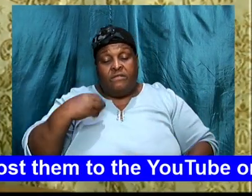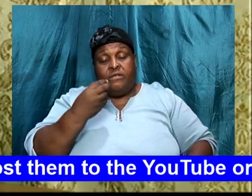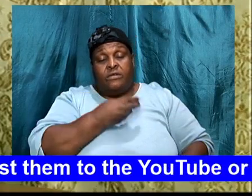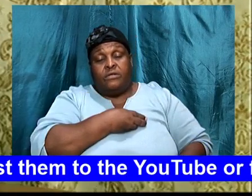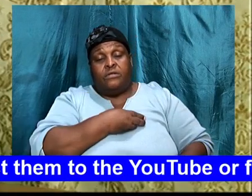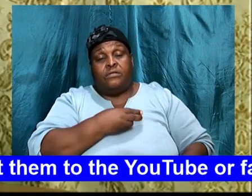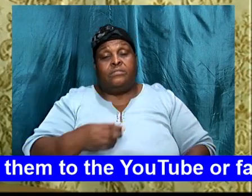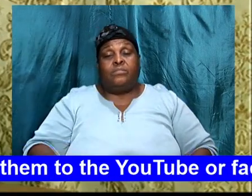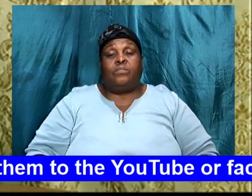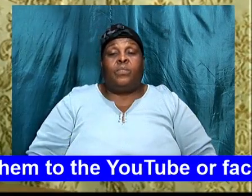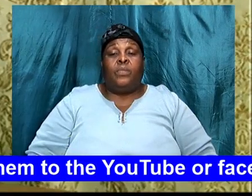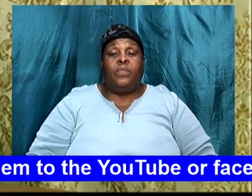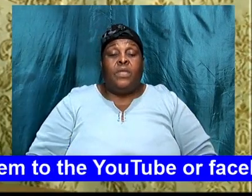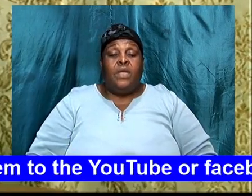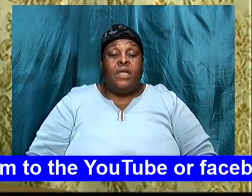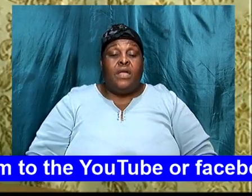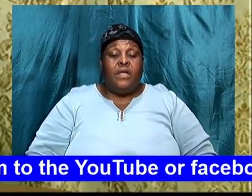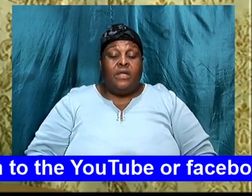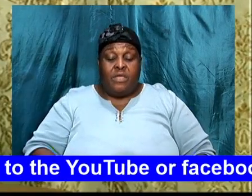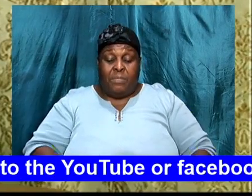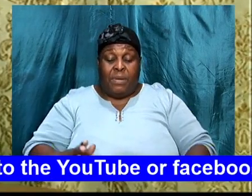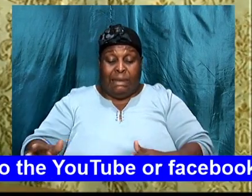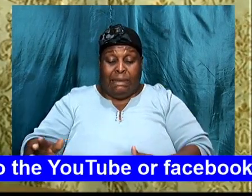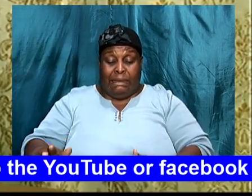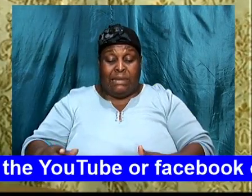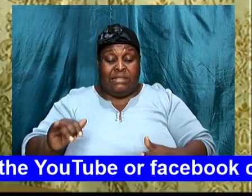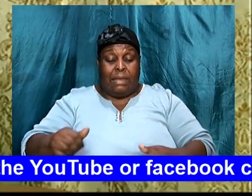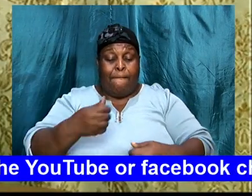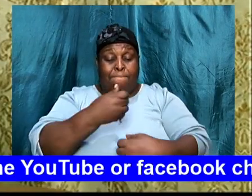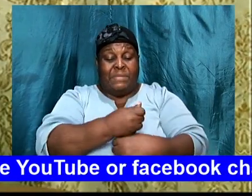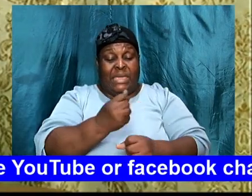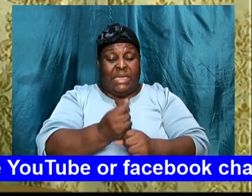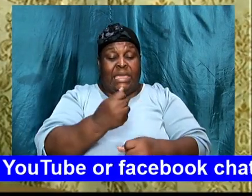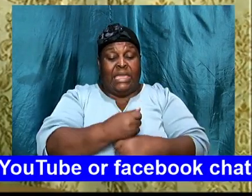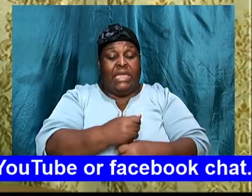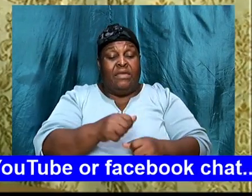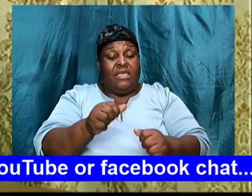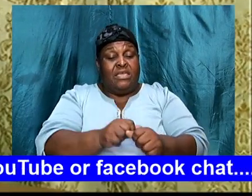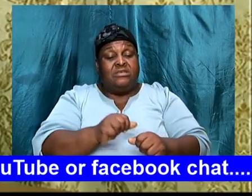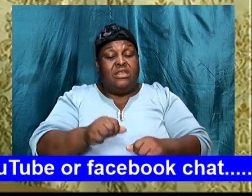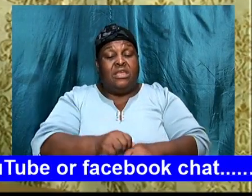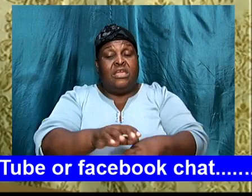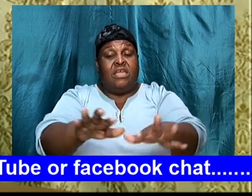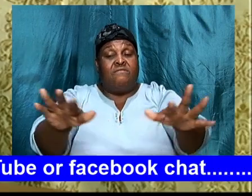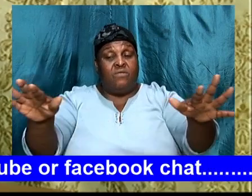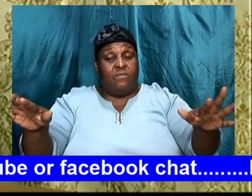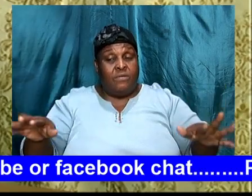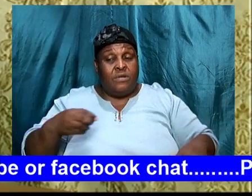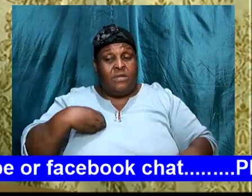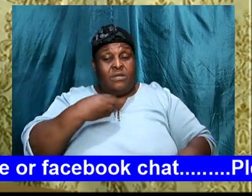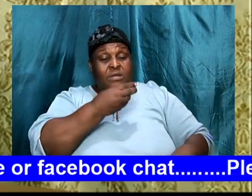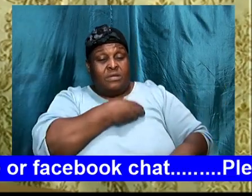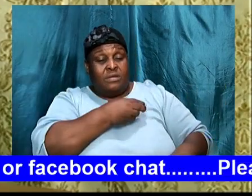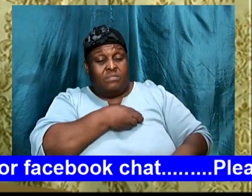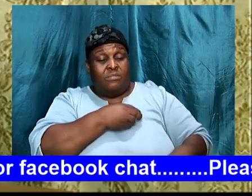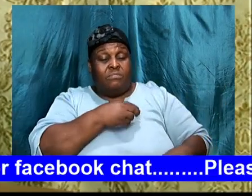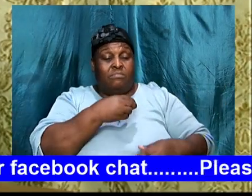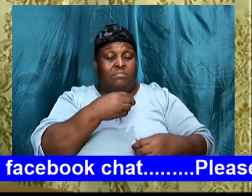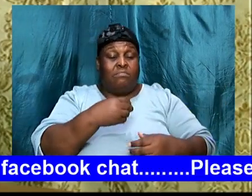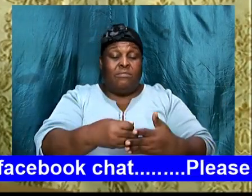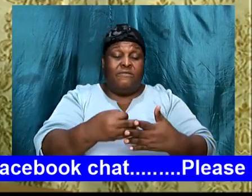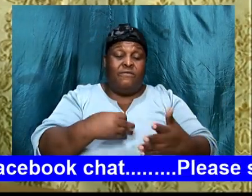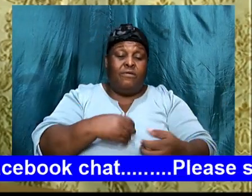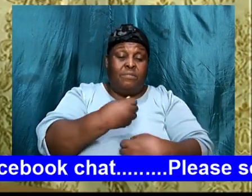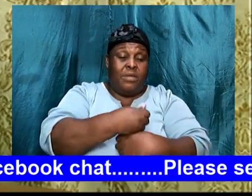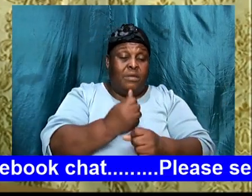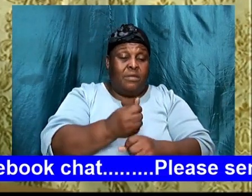he, designed for each of us, is from before, the foundation, of the earth, this plan, is like, a road map,